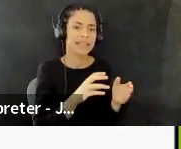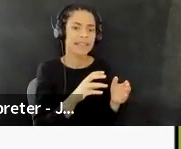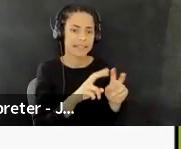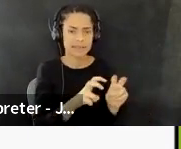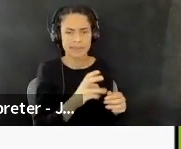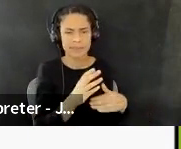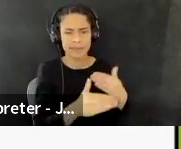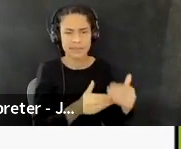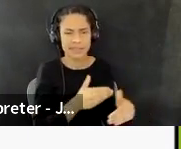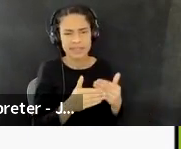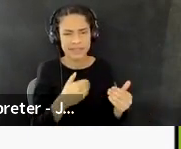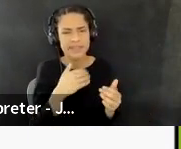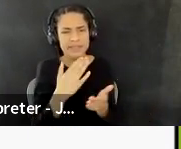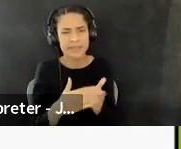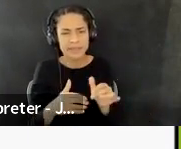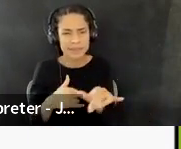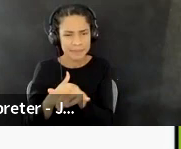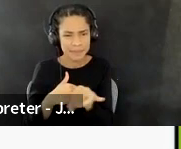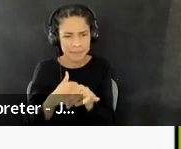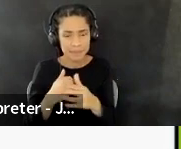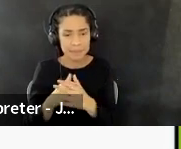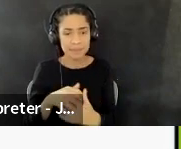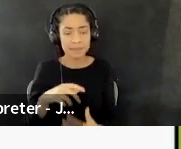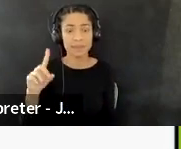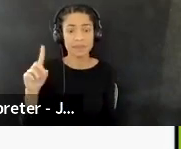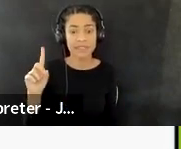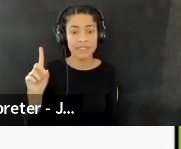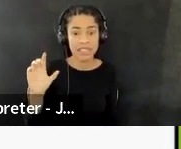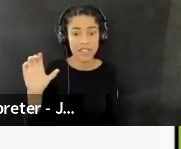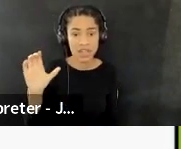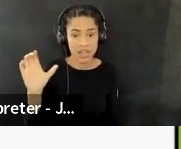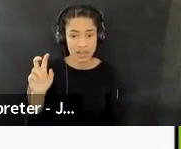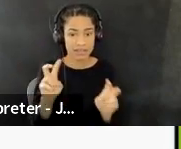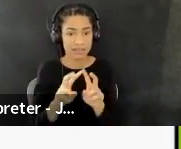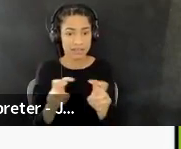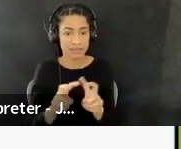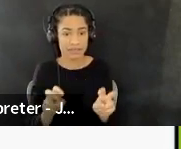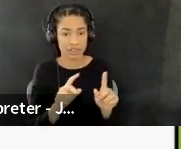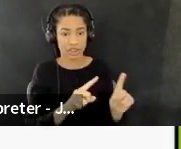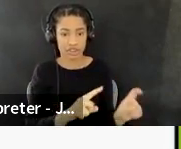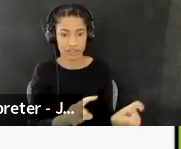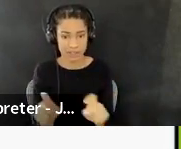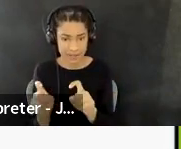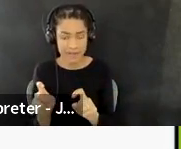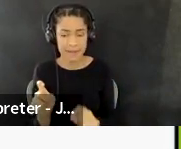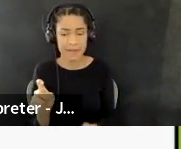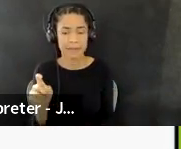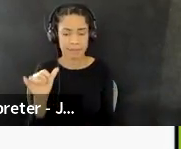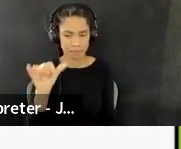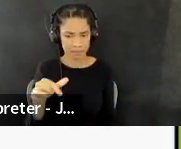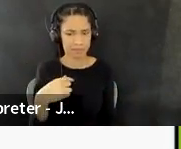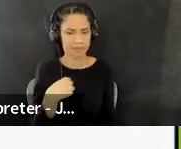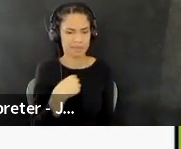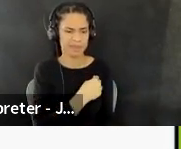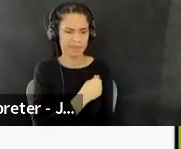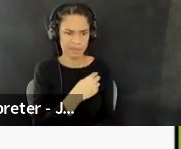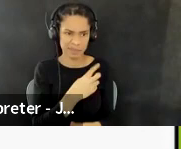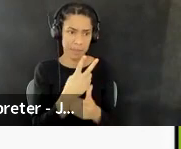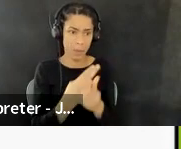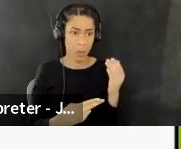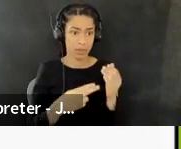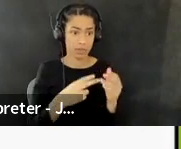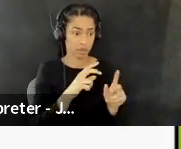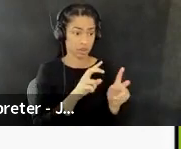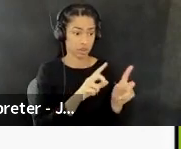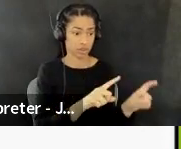the decolonization assessment survey is, um, both a survey and a process